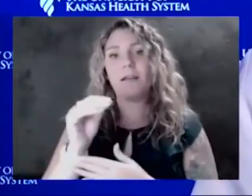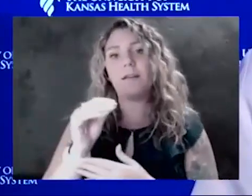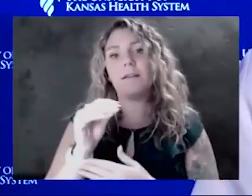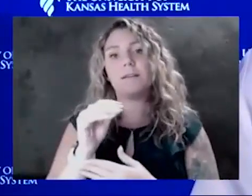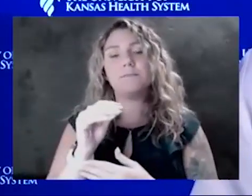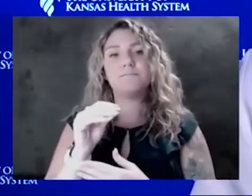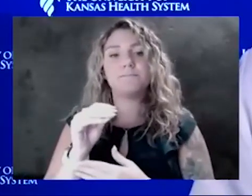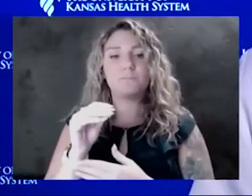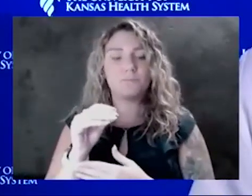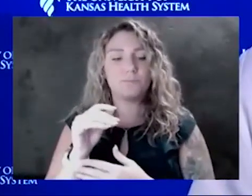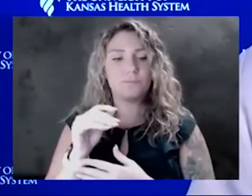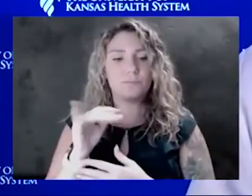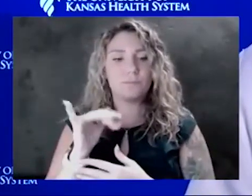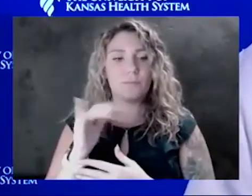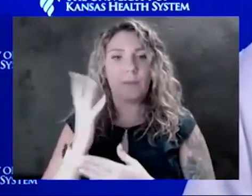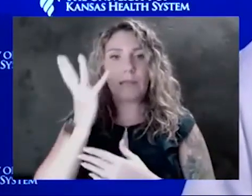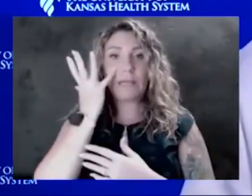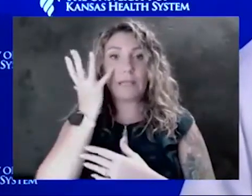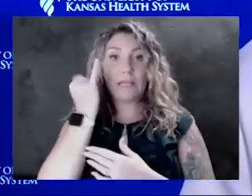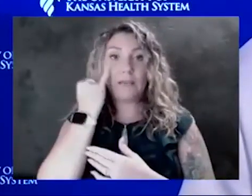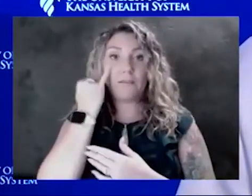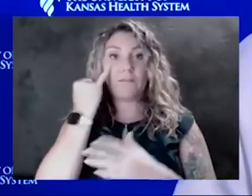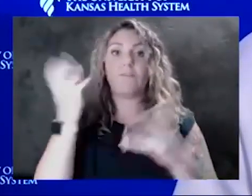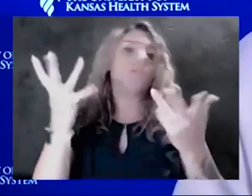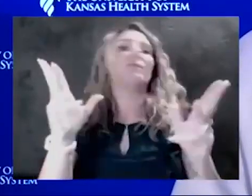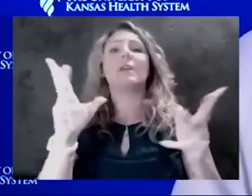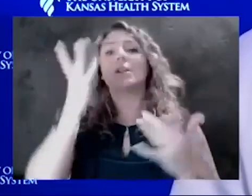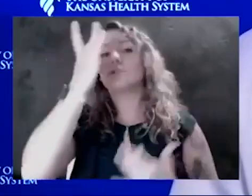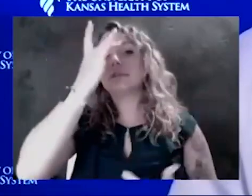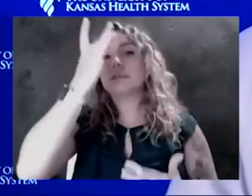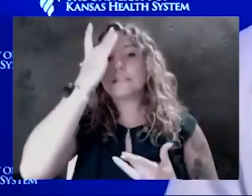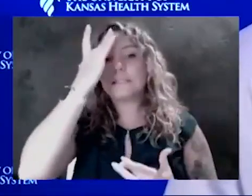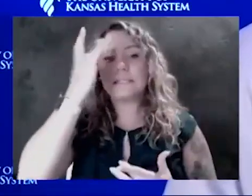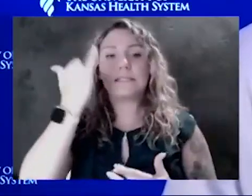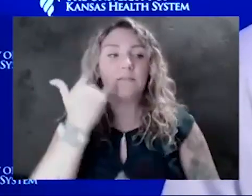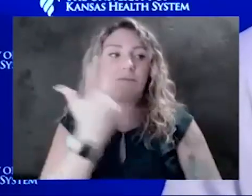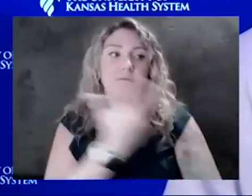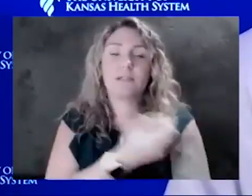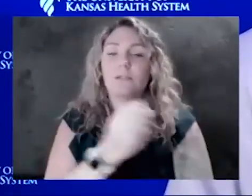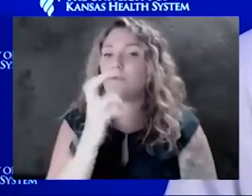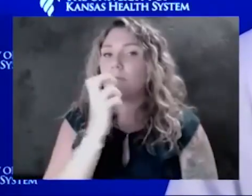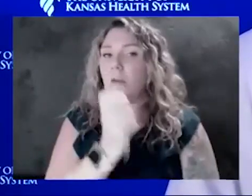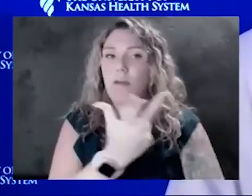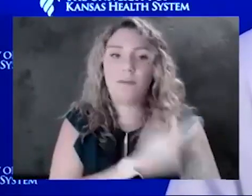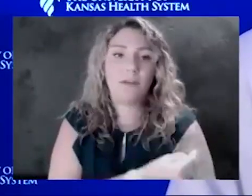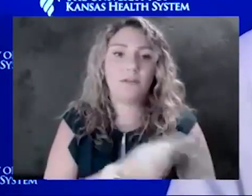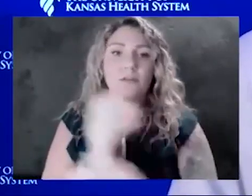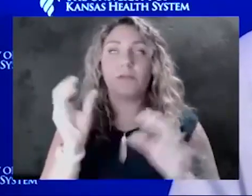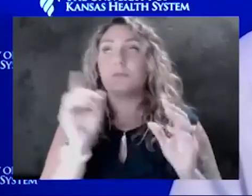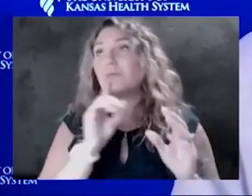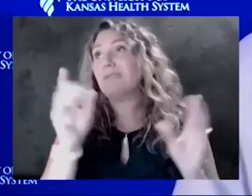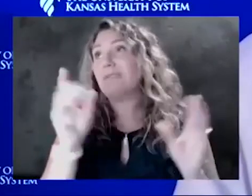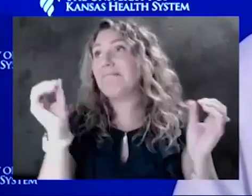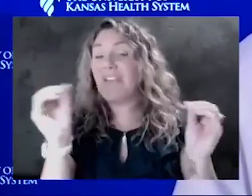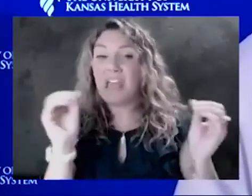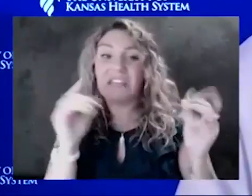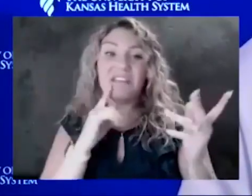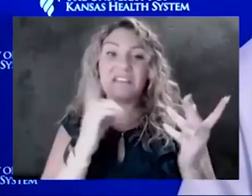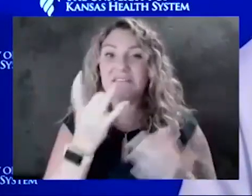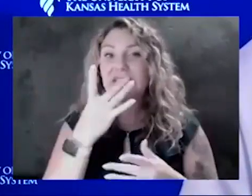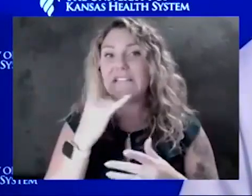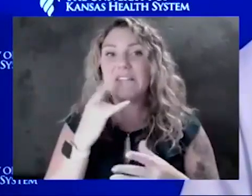gotten the disease, whether you're vaccinated or unvaccinated, there's really nothing that you can take other than the simple things that we've talked about,